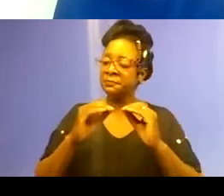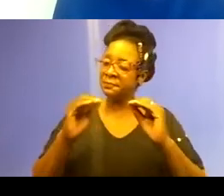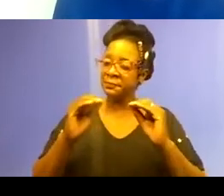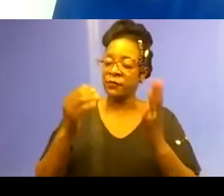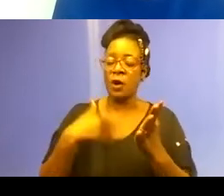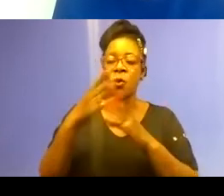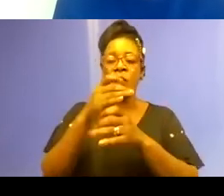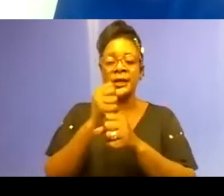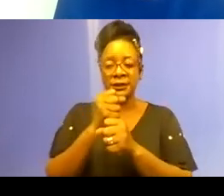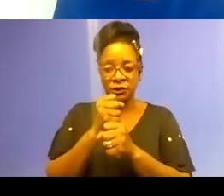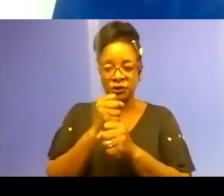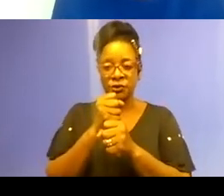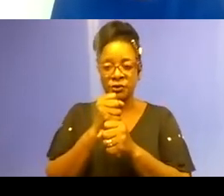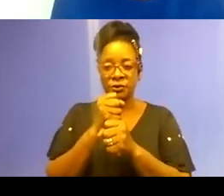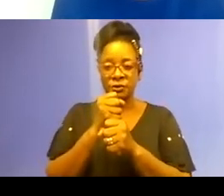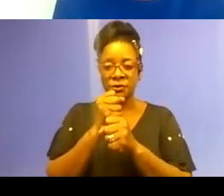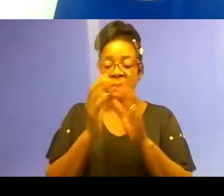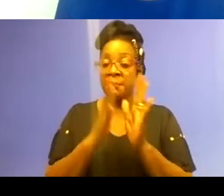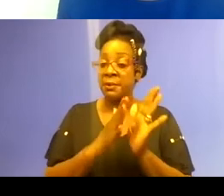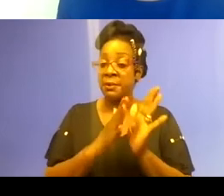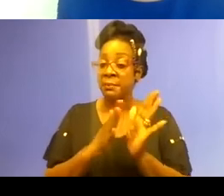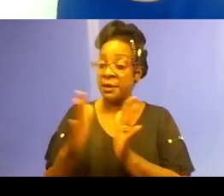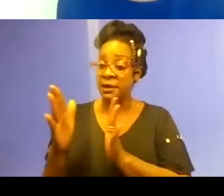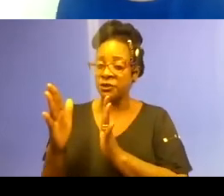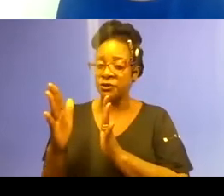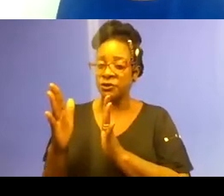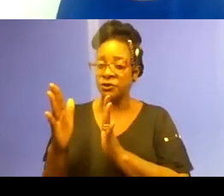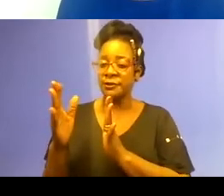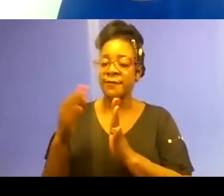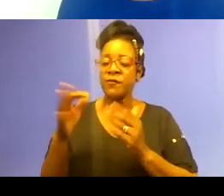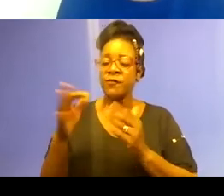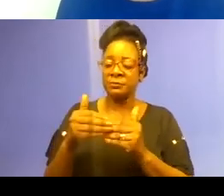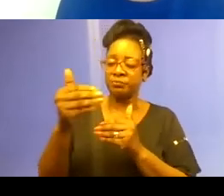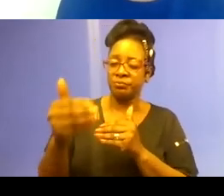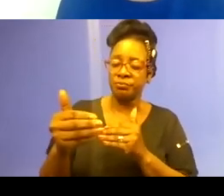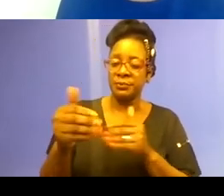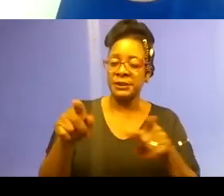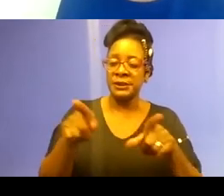reparations for chattel slavery, and defunding the police.